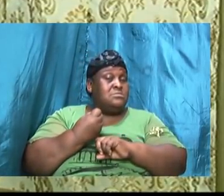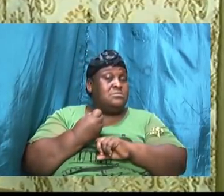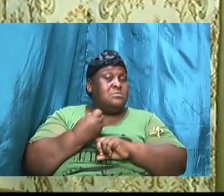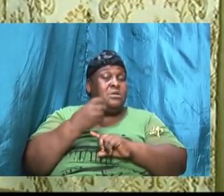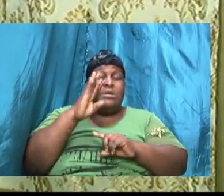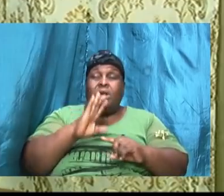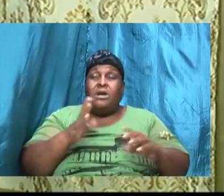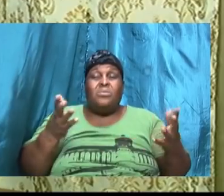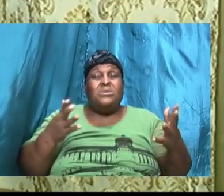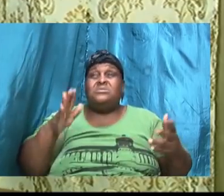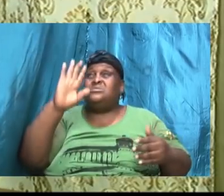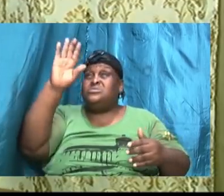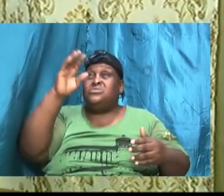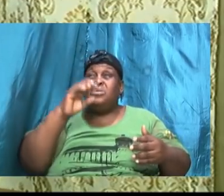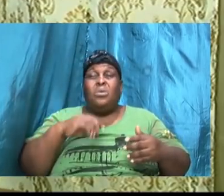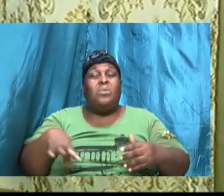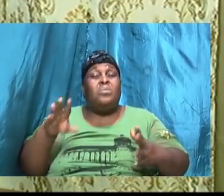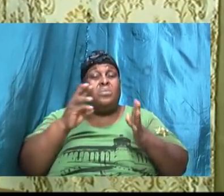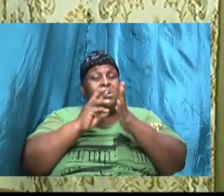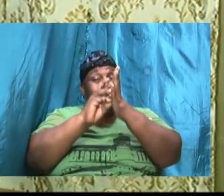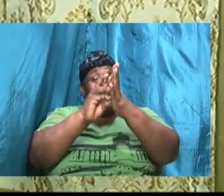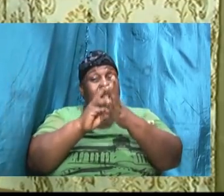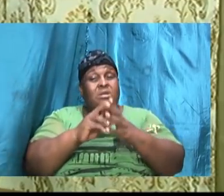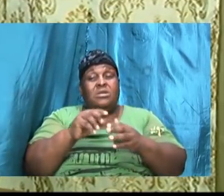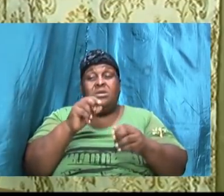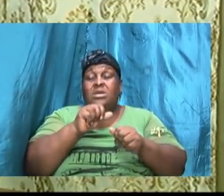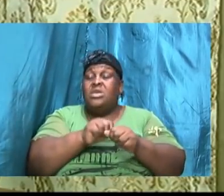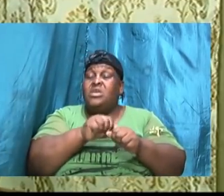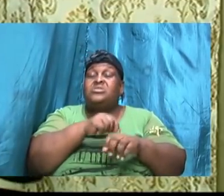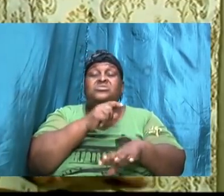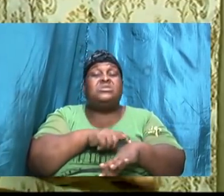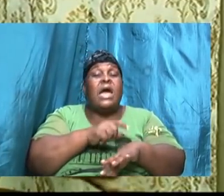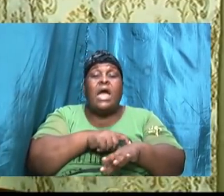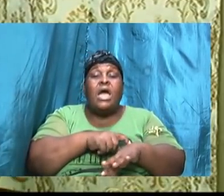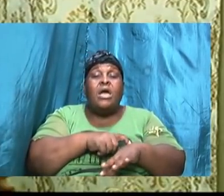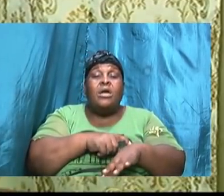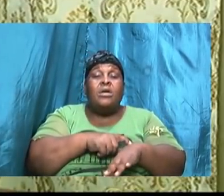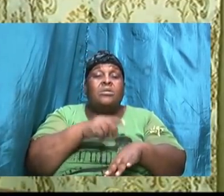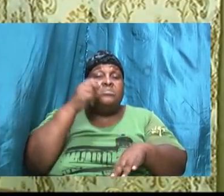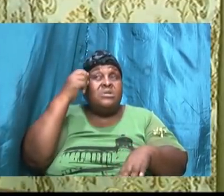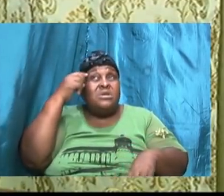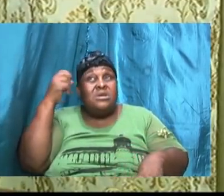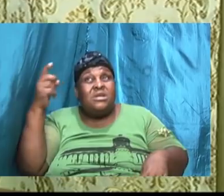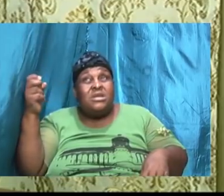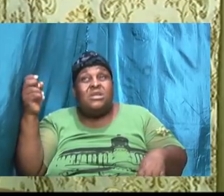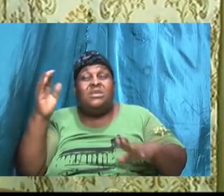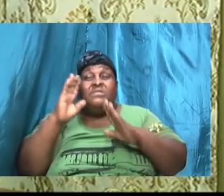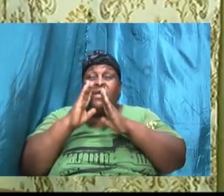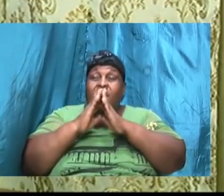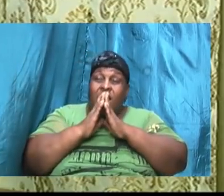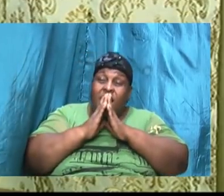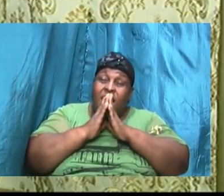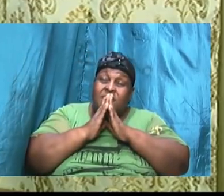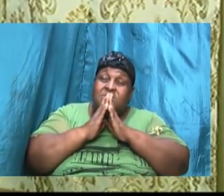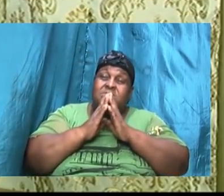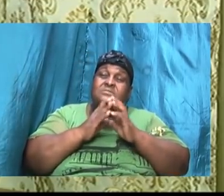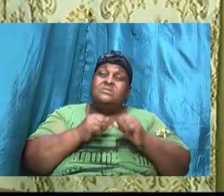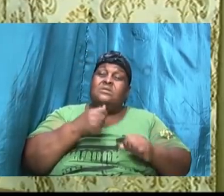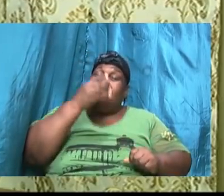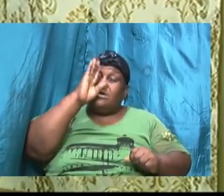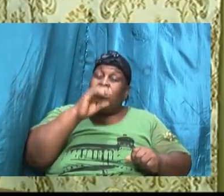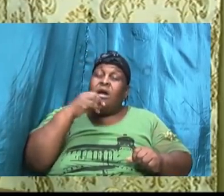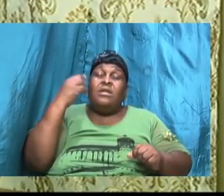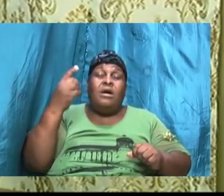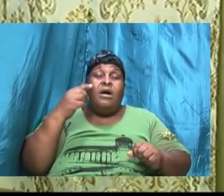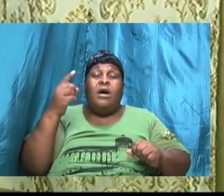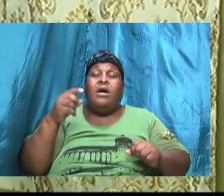and each time he inquired the Lord graciously gave him a clear and